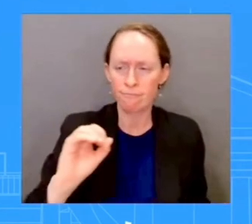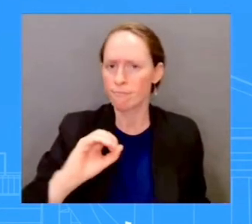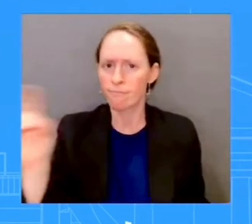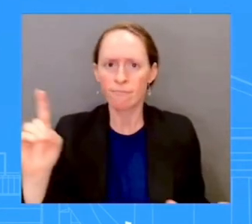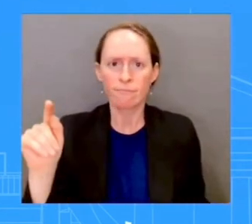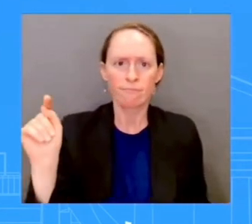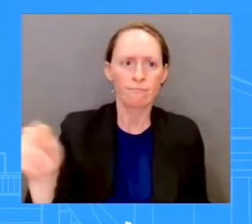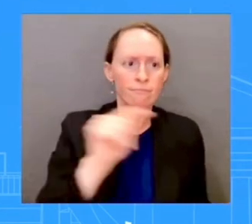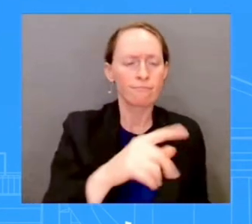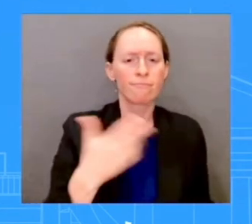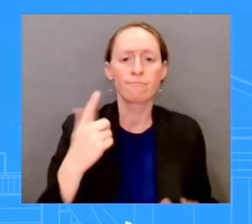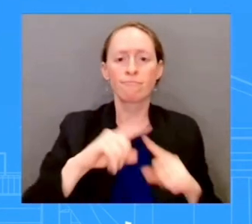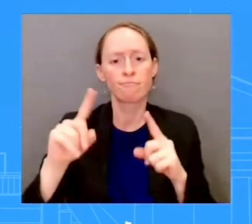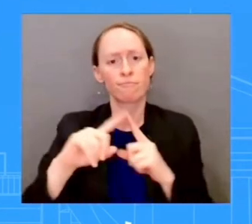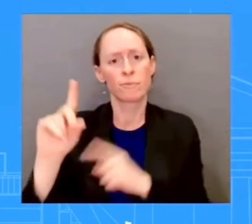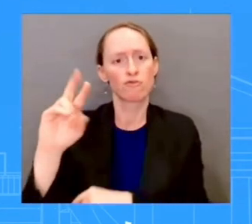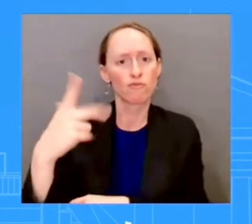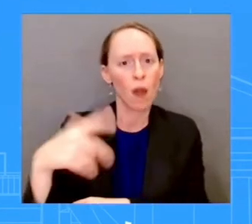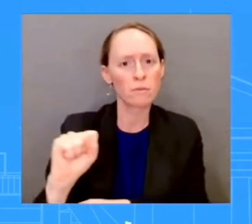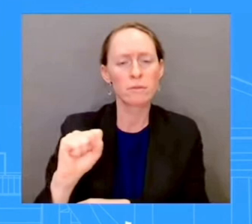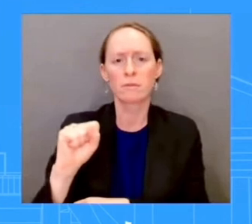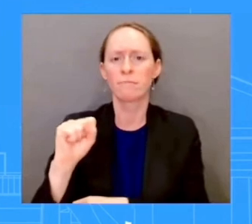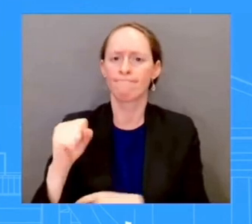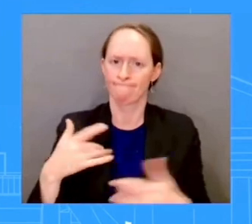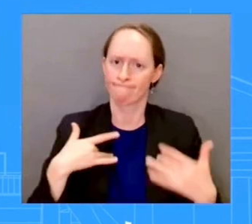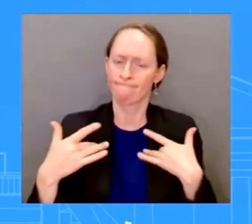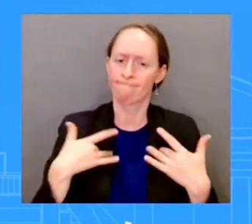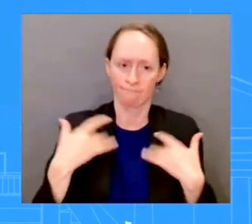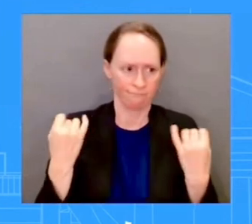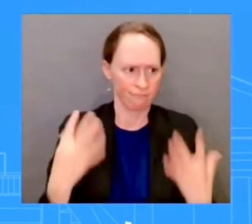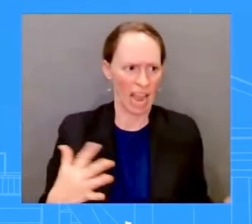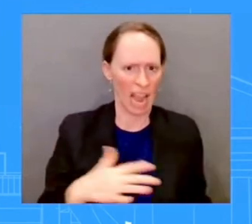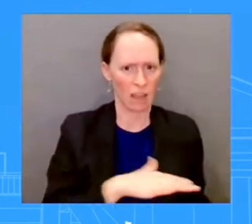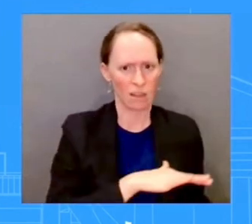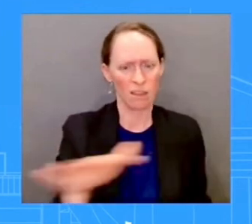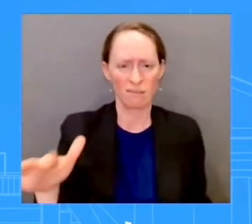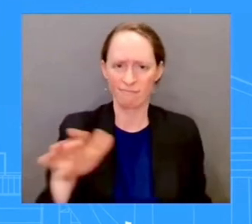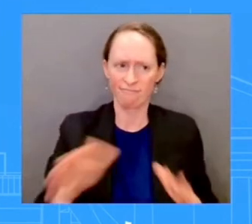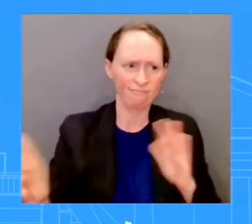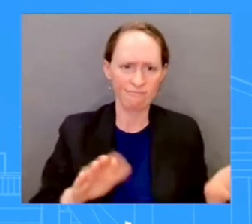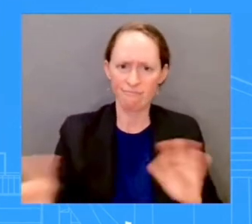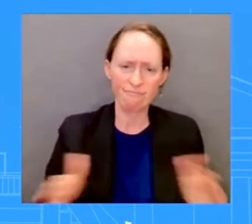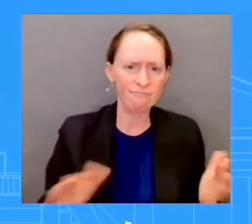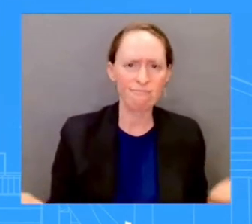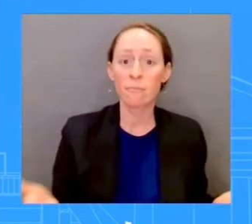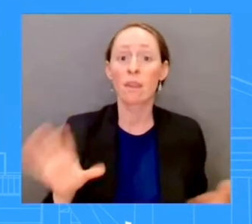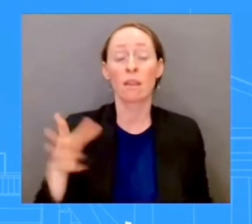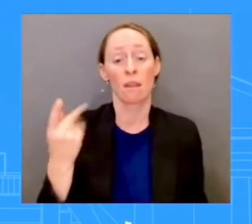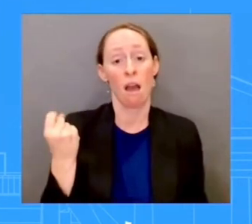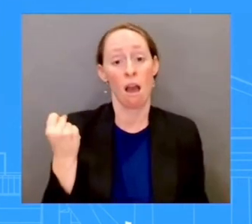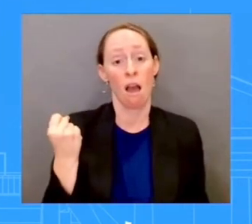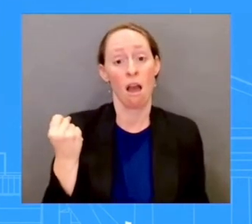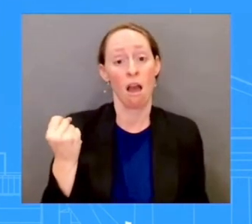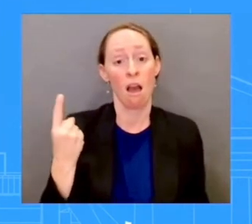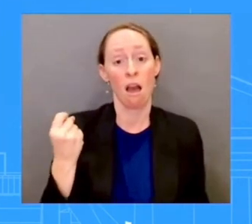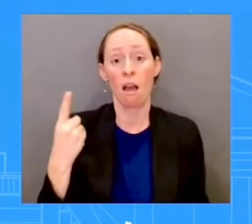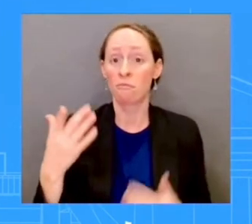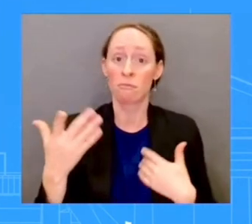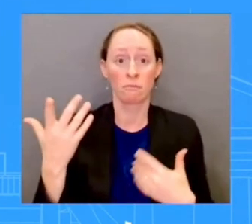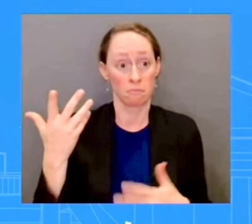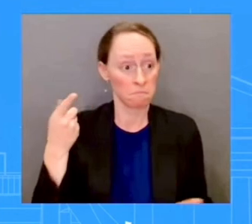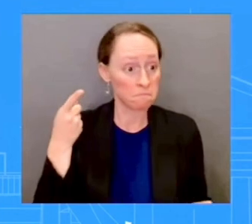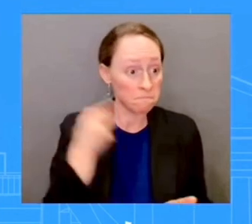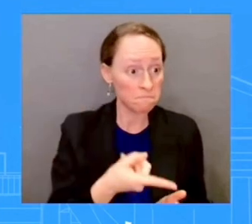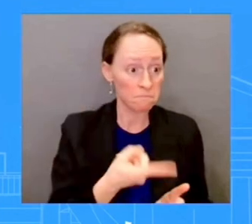drug overdose. This is an issue that affects red states and blue states, and it's a key pillar of President Biden's unity agenda.